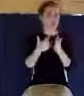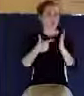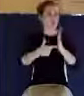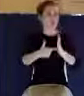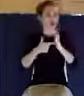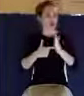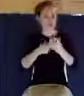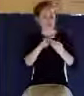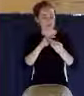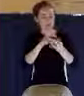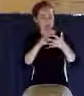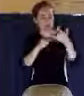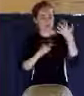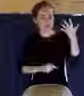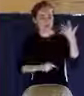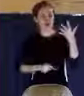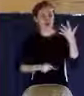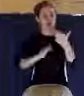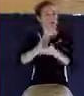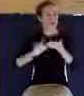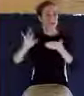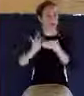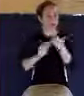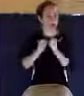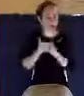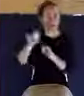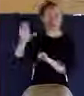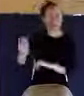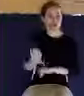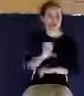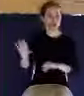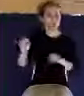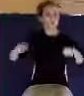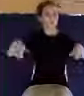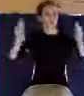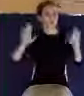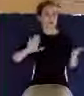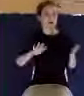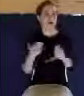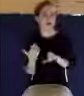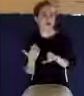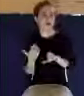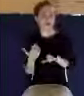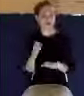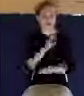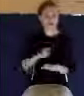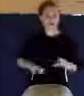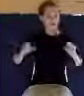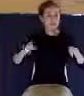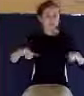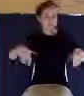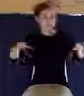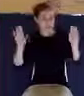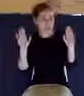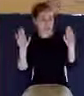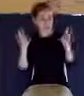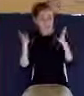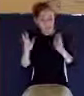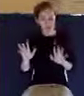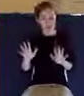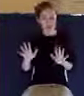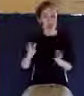Christ. And the proof that God was satisfied with the sacrifice of Christ was the fact that Jesus came out of that grave. He resurrected.